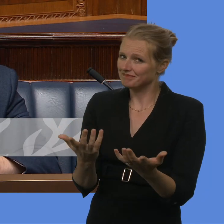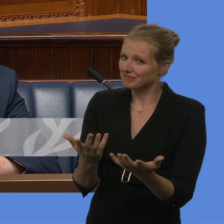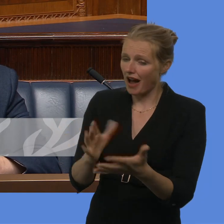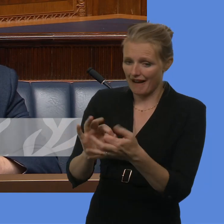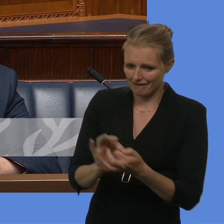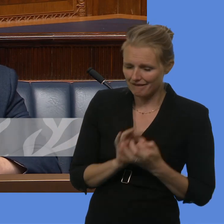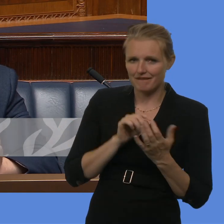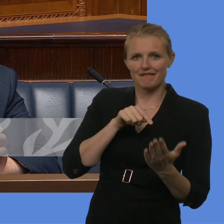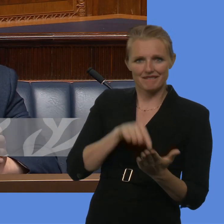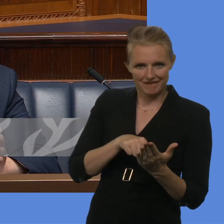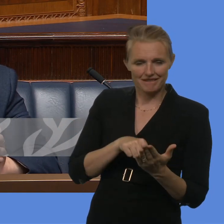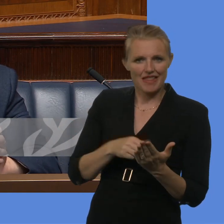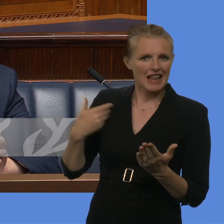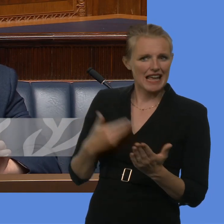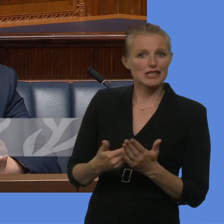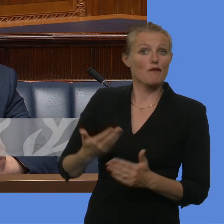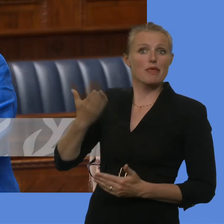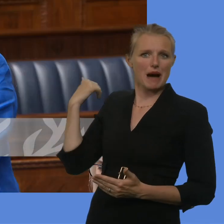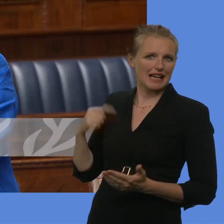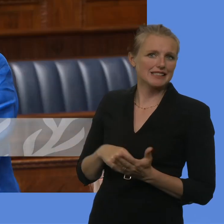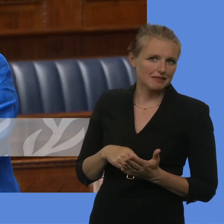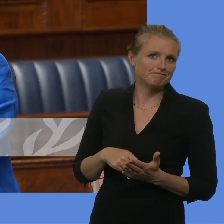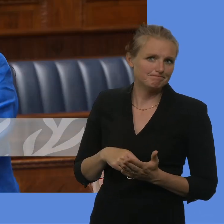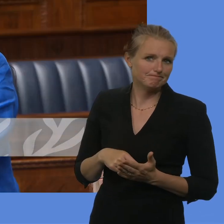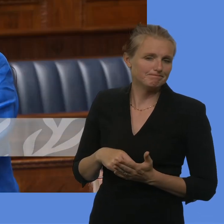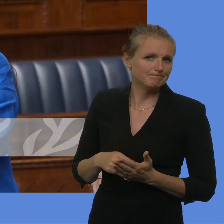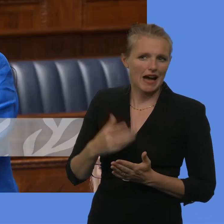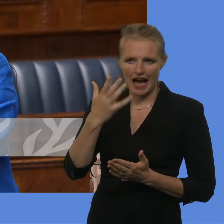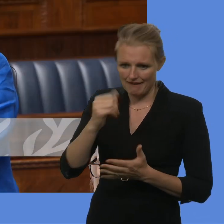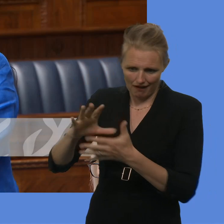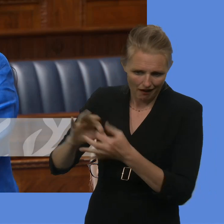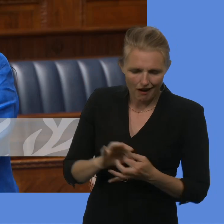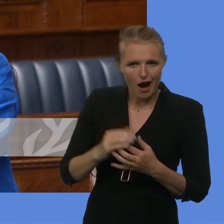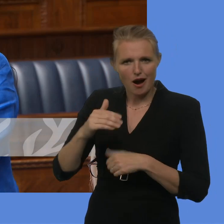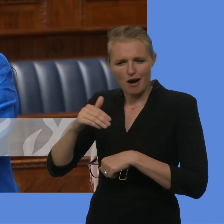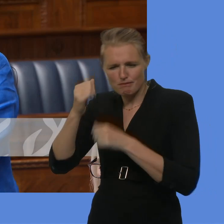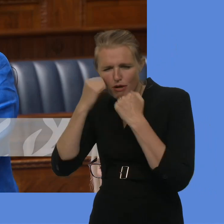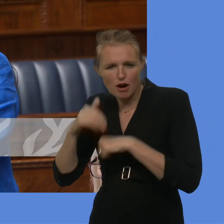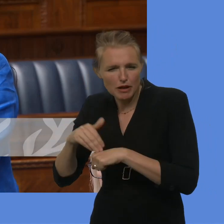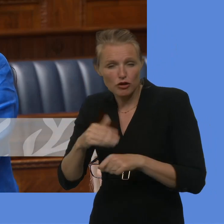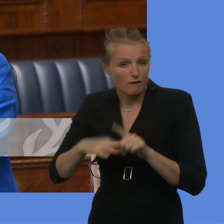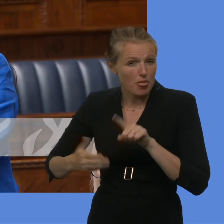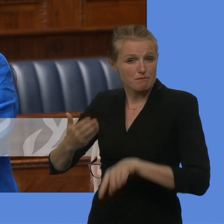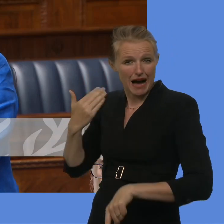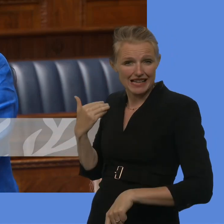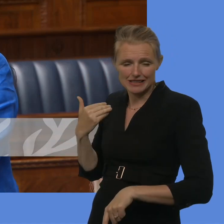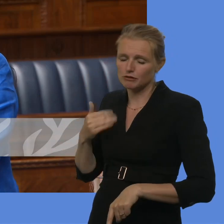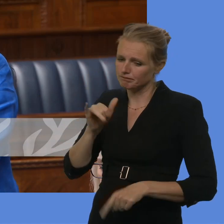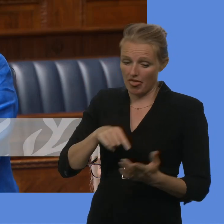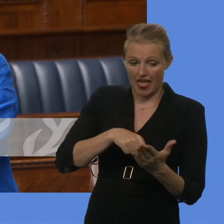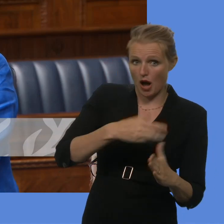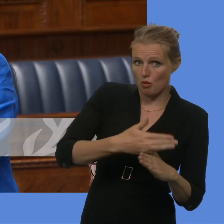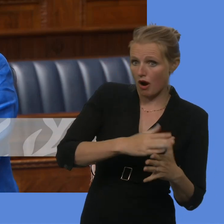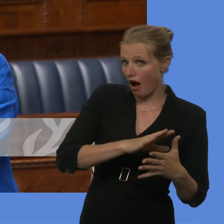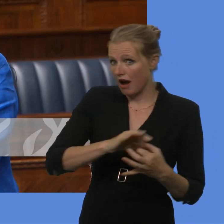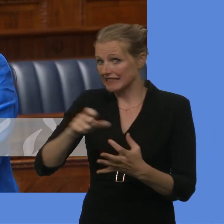implication from the legacy of the past and have connections to some of the paramilitarism of the past. So, absolutely, I believe that it will be an